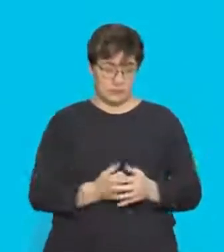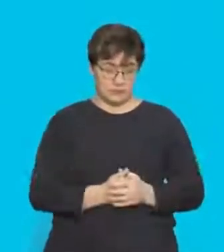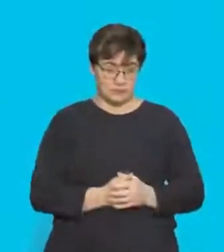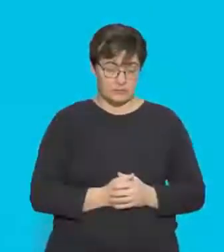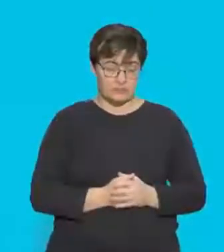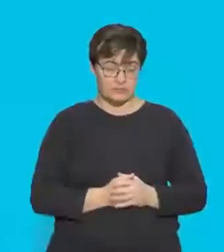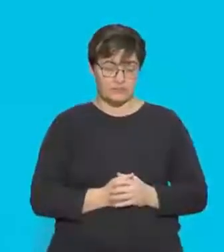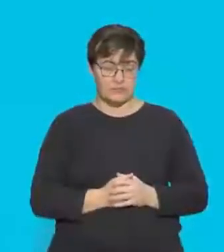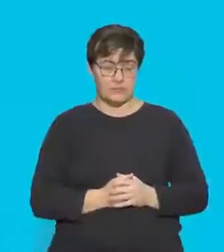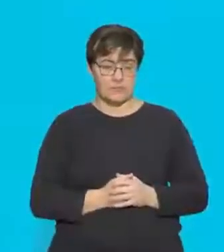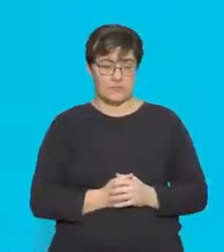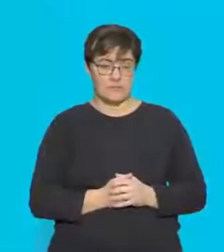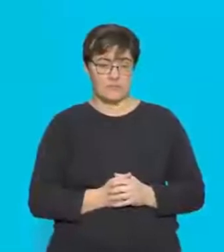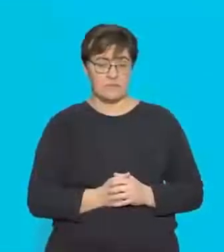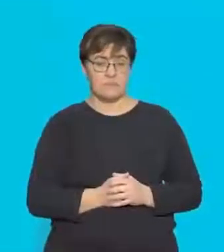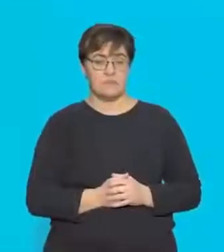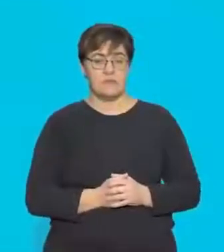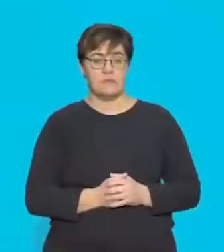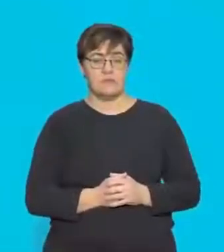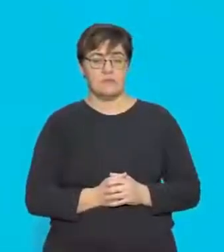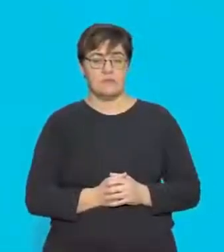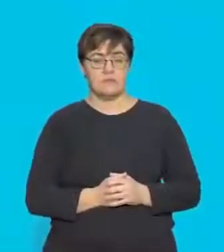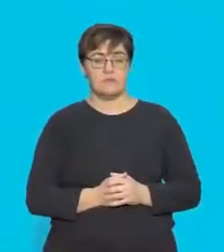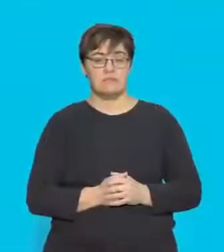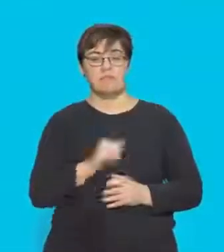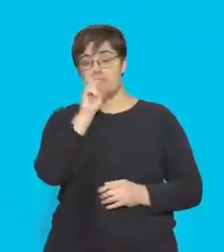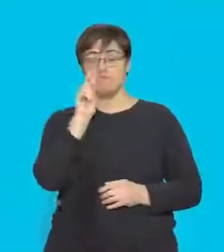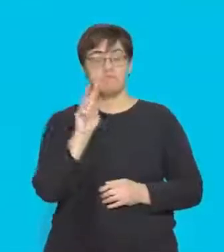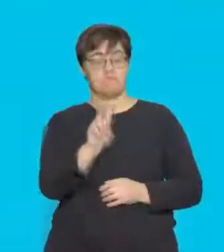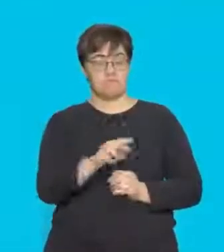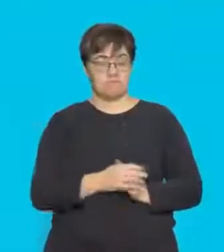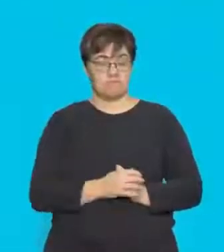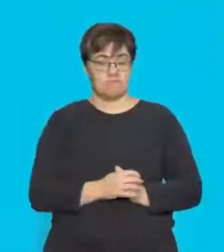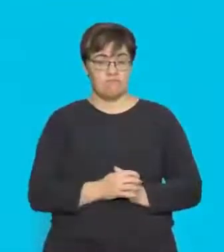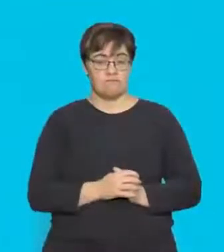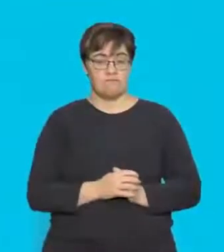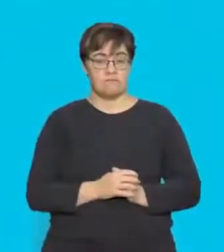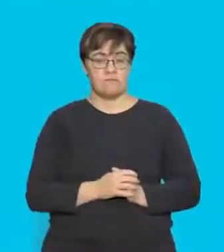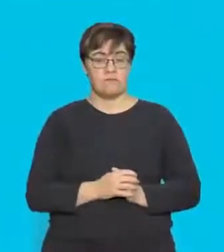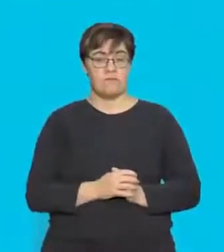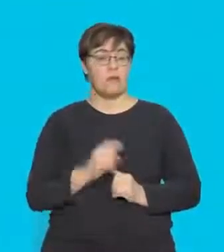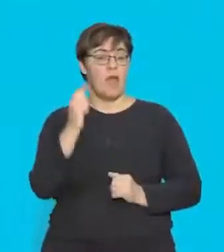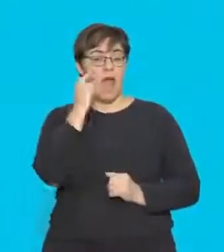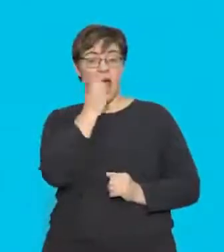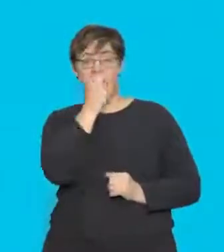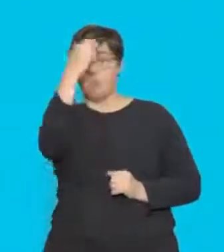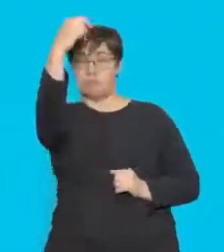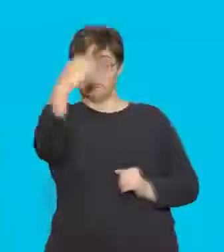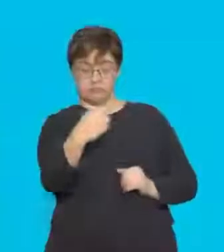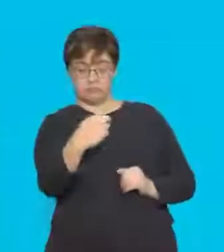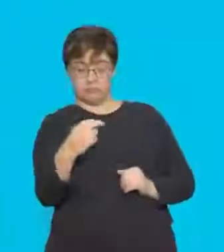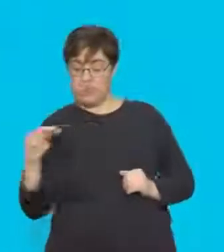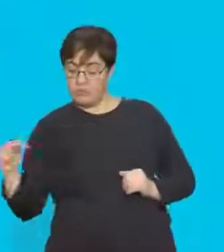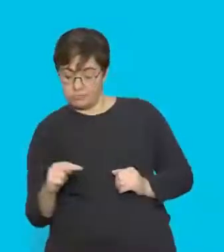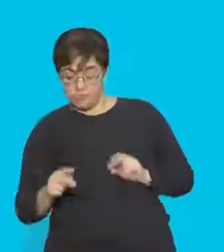electric current. So let's have a look now in terms of where our eye could be,